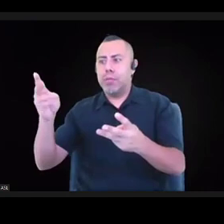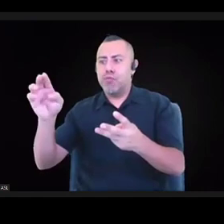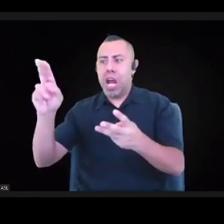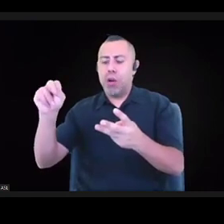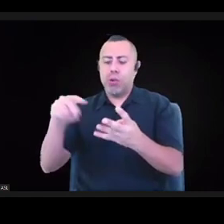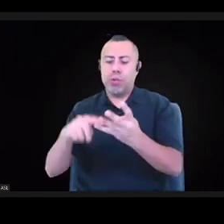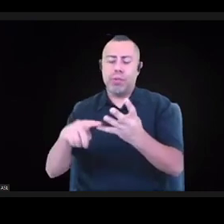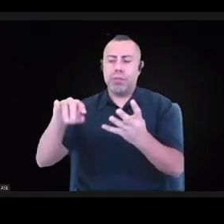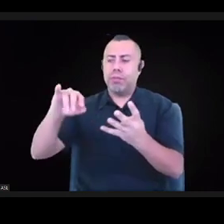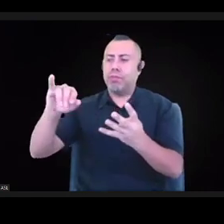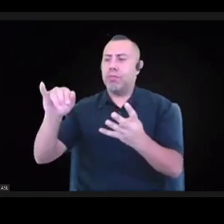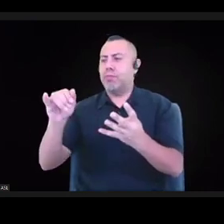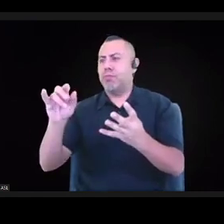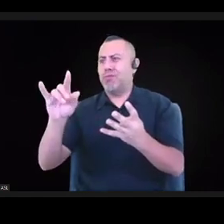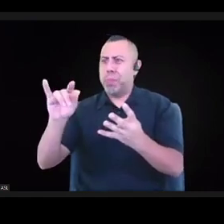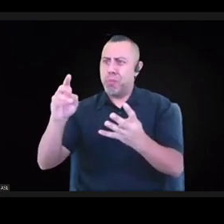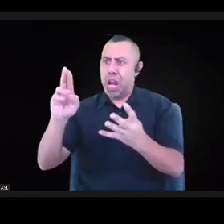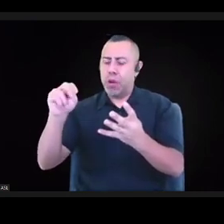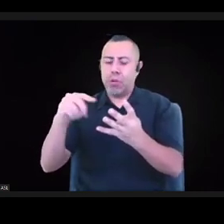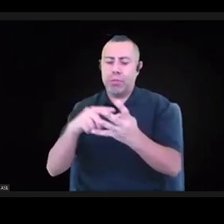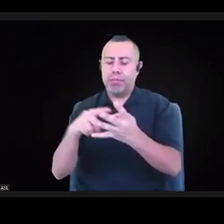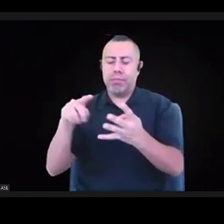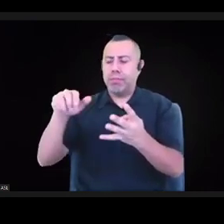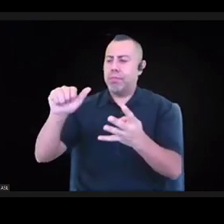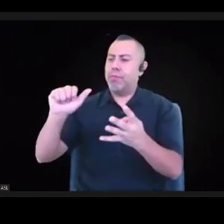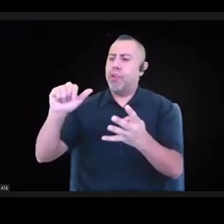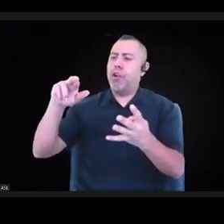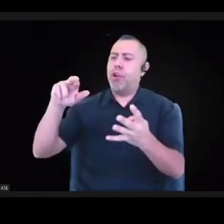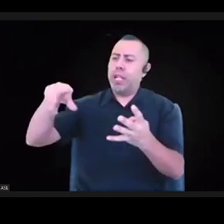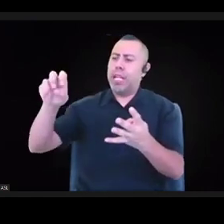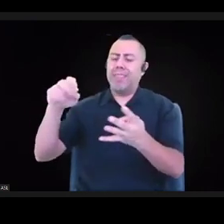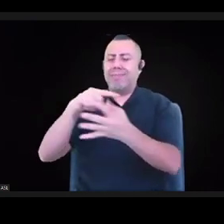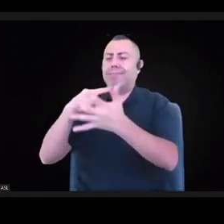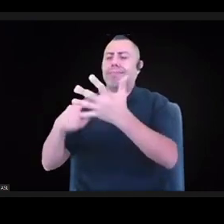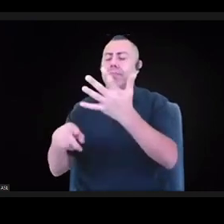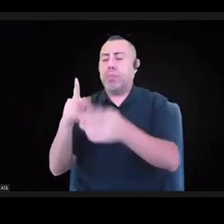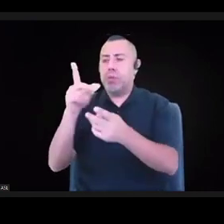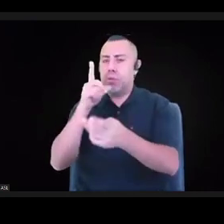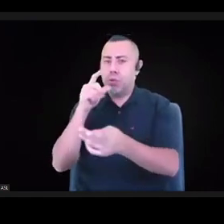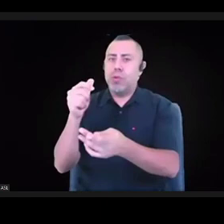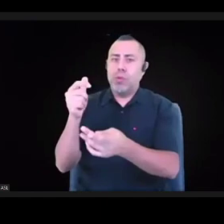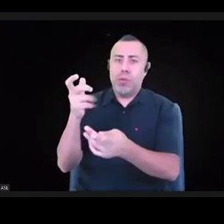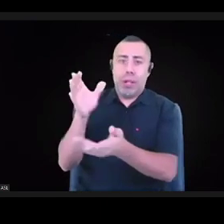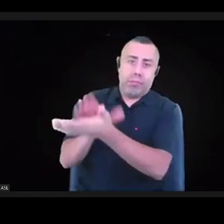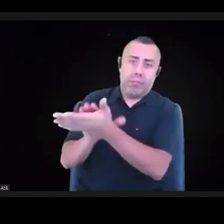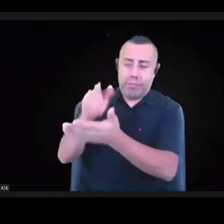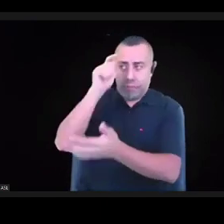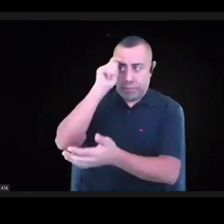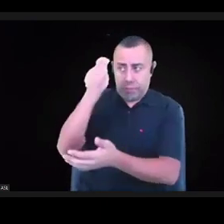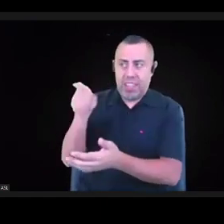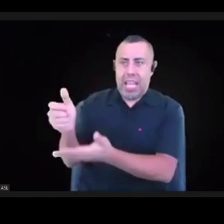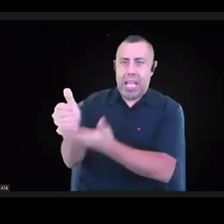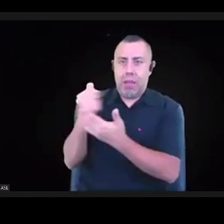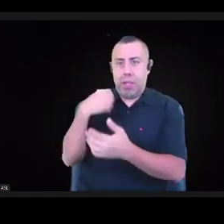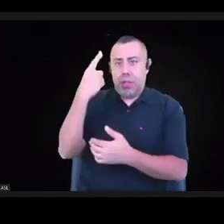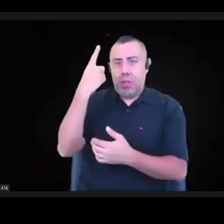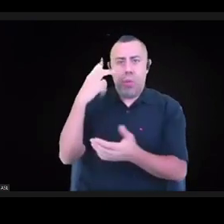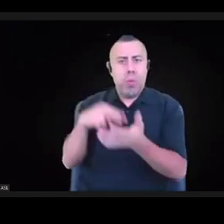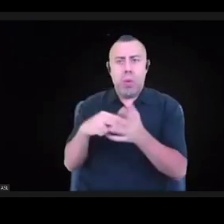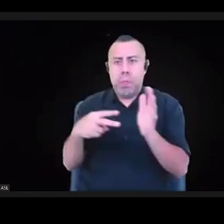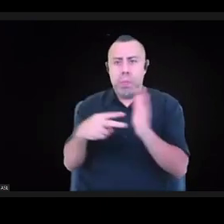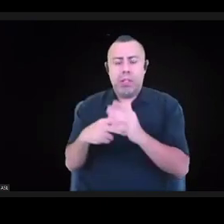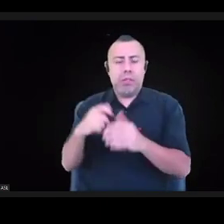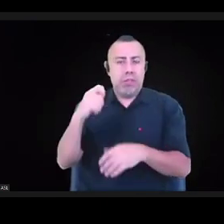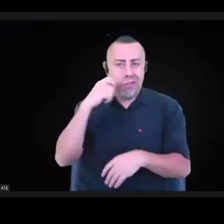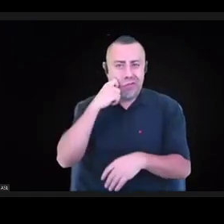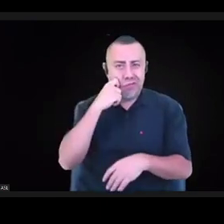who really helped me grow and learn around what racial equity and racial justice can mean. And I just value that